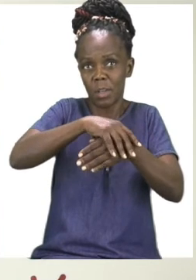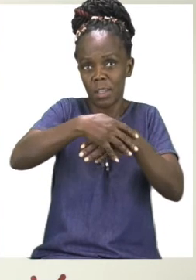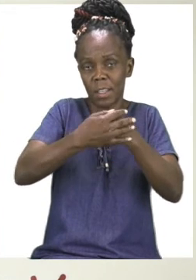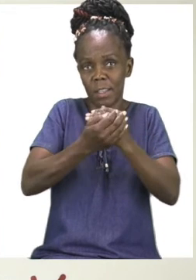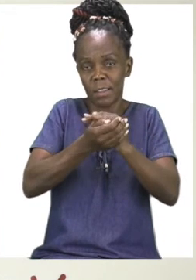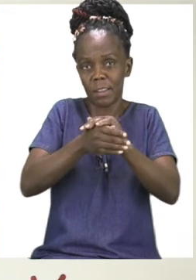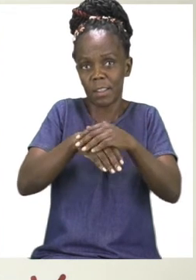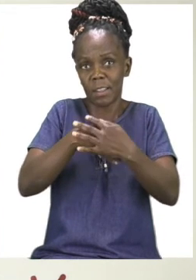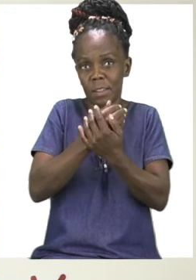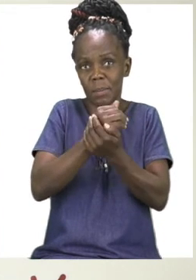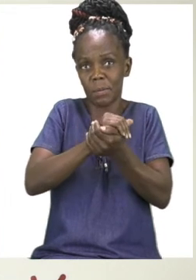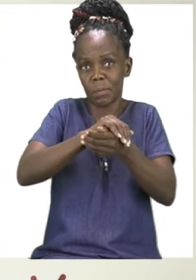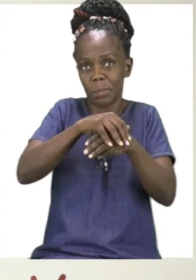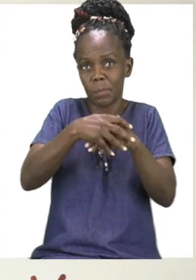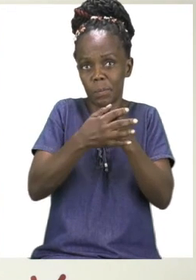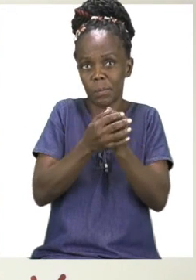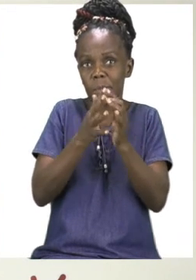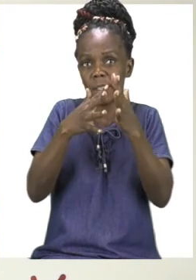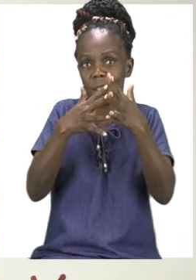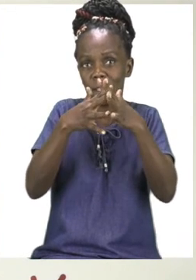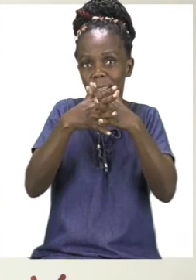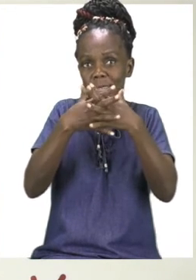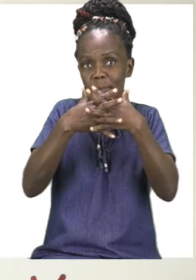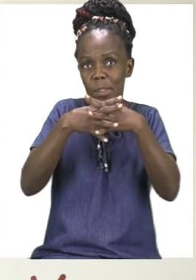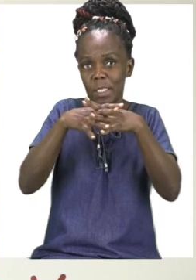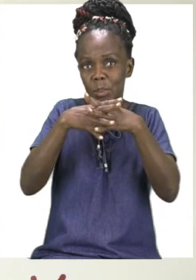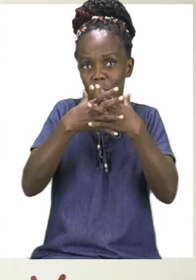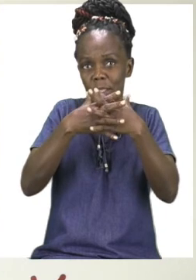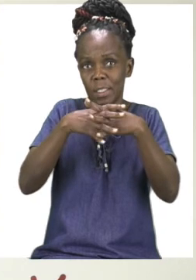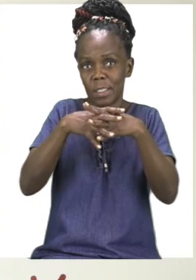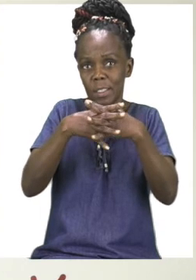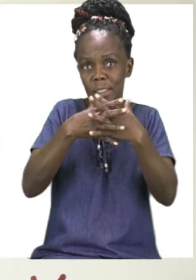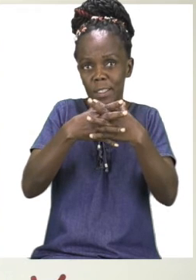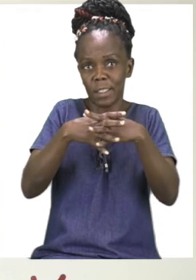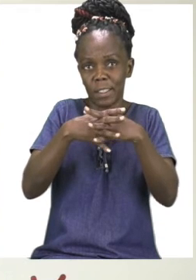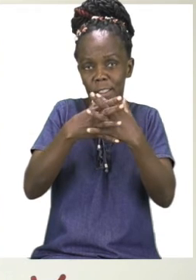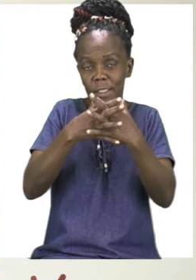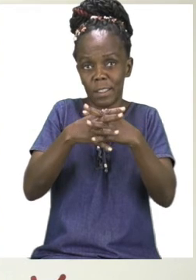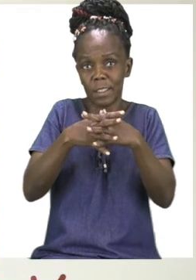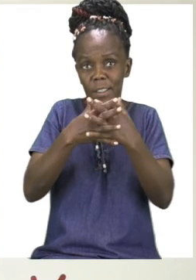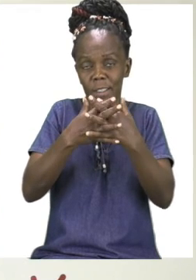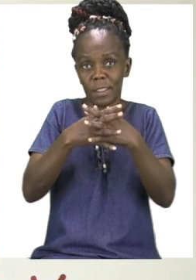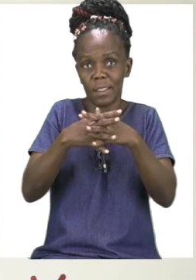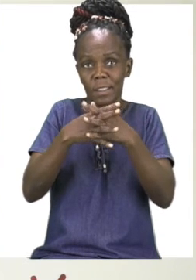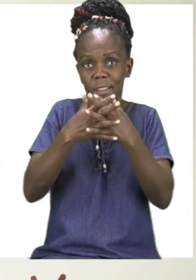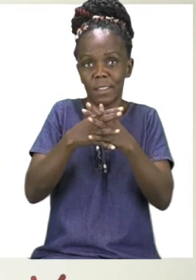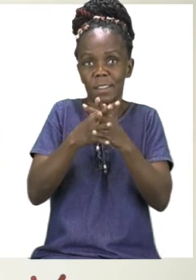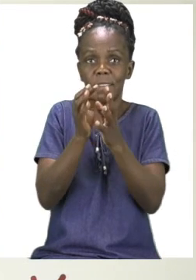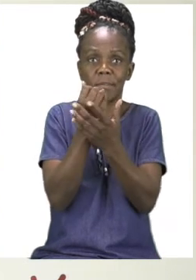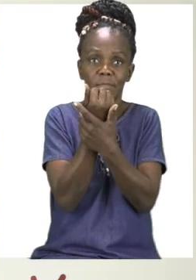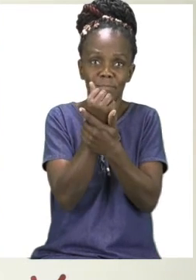hands. Both of them. Very good. In between our fingers. Well done.